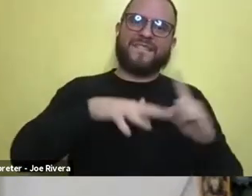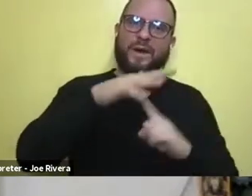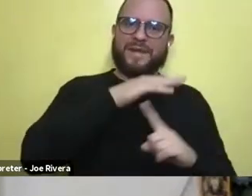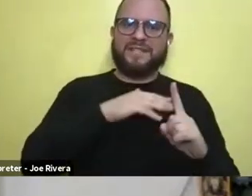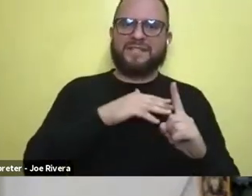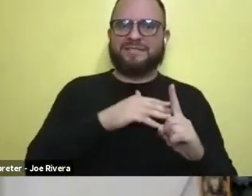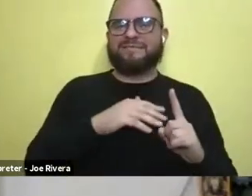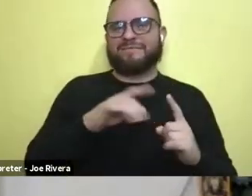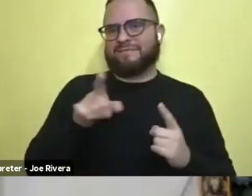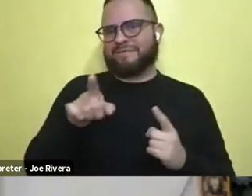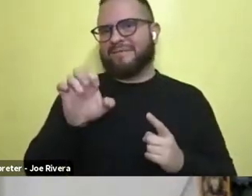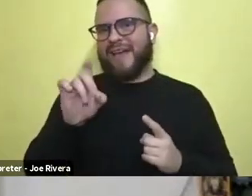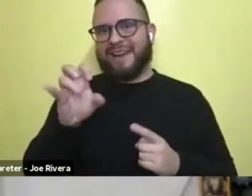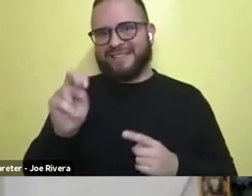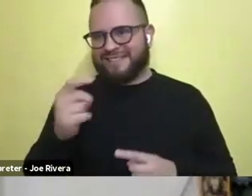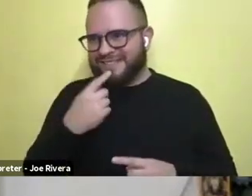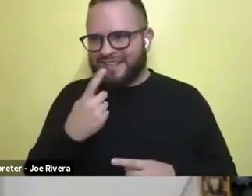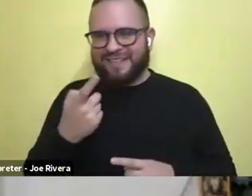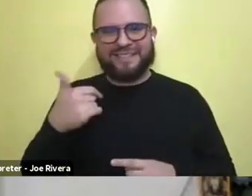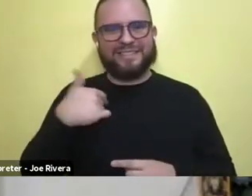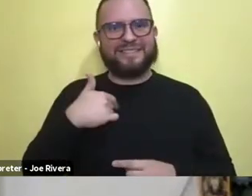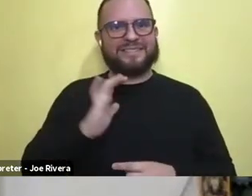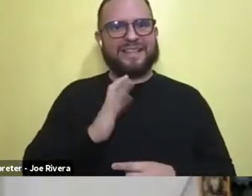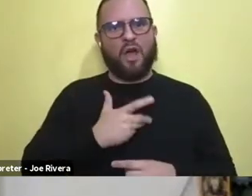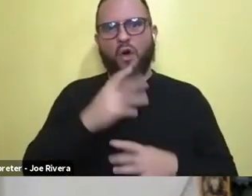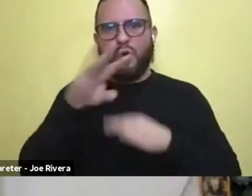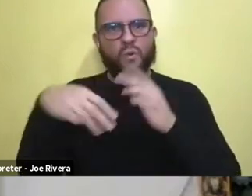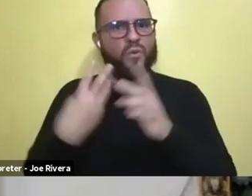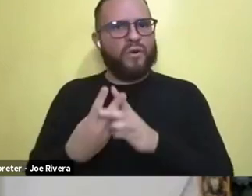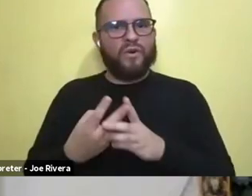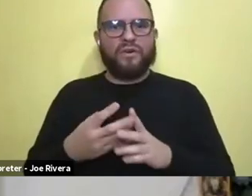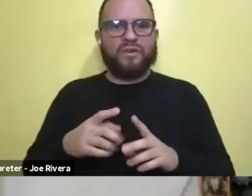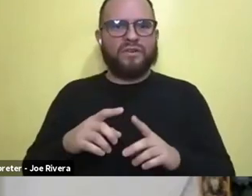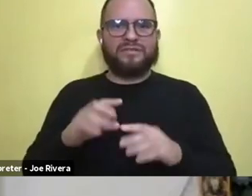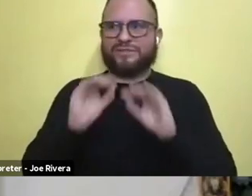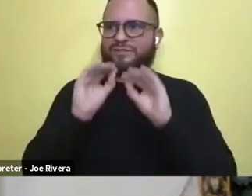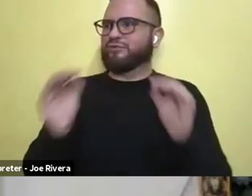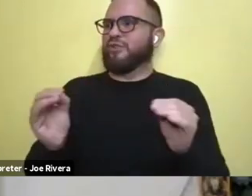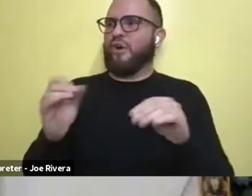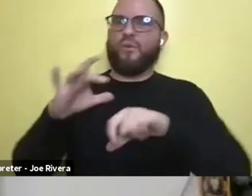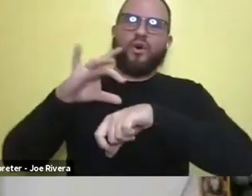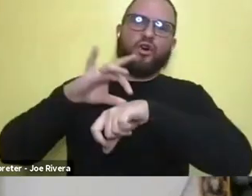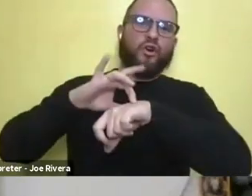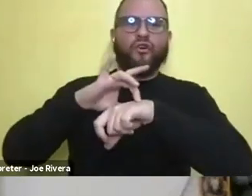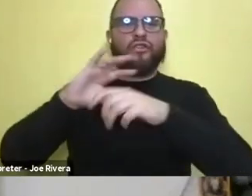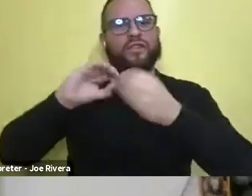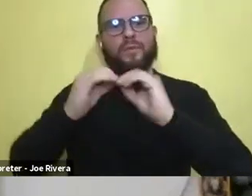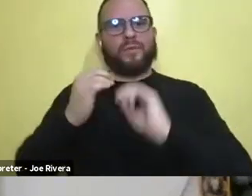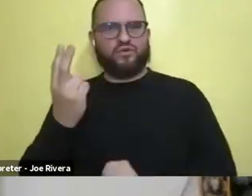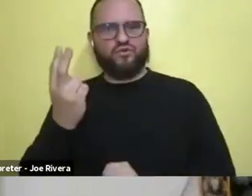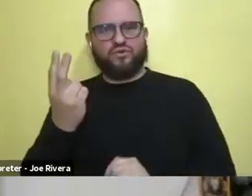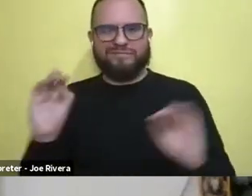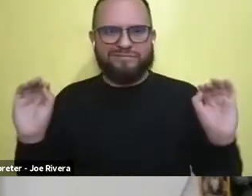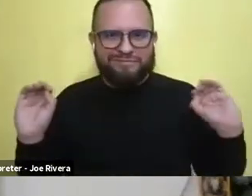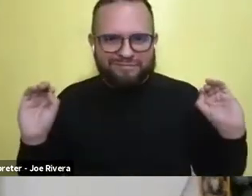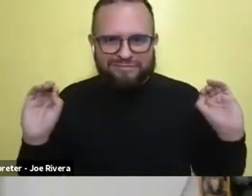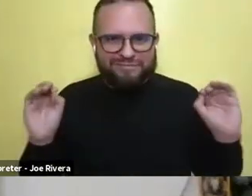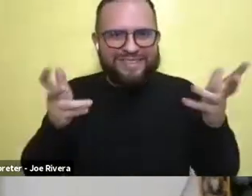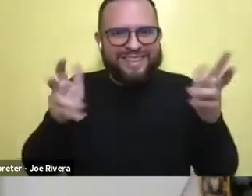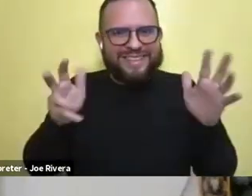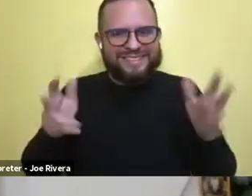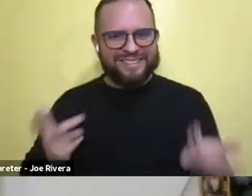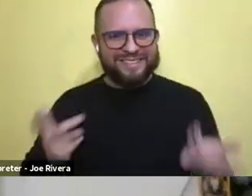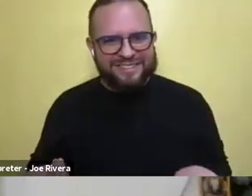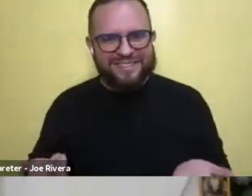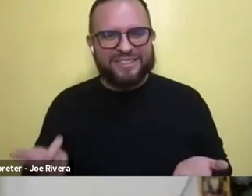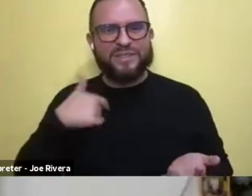said, this is our world. There is no earth number two. Like this is, this is it. And, um, you know, we